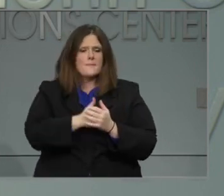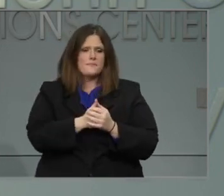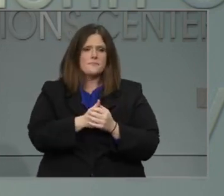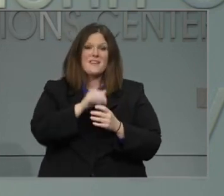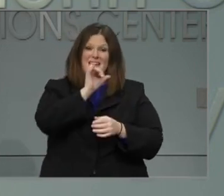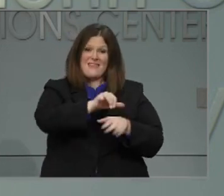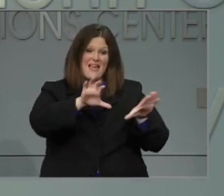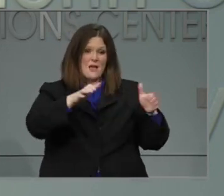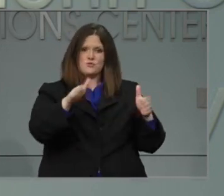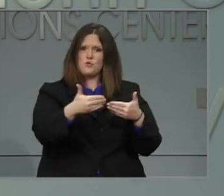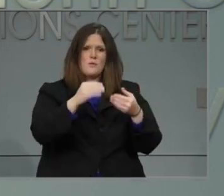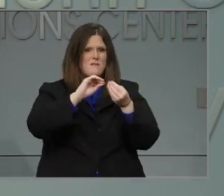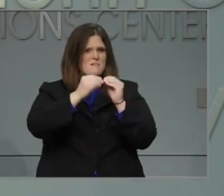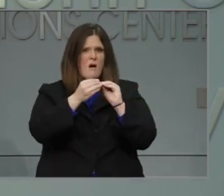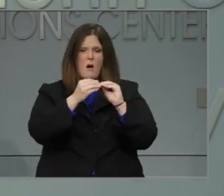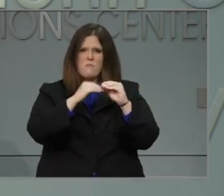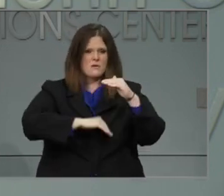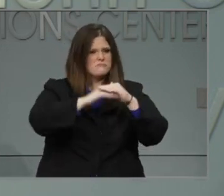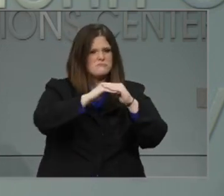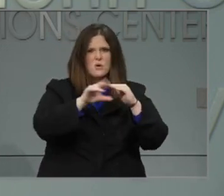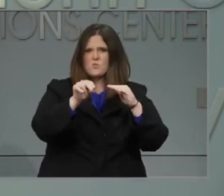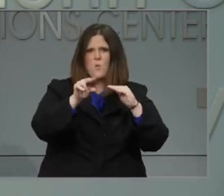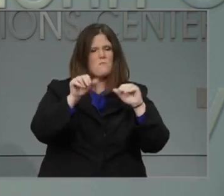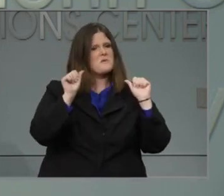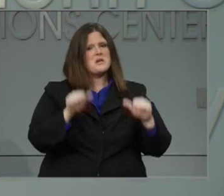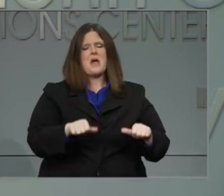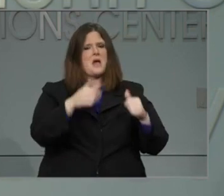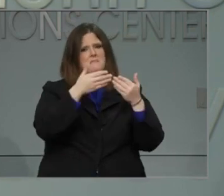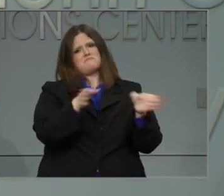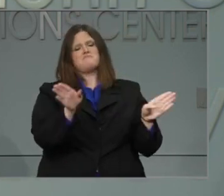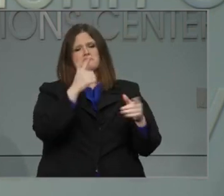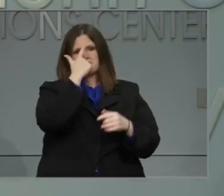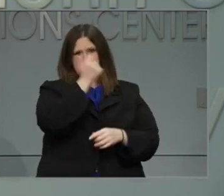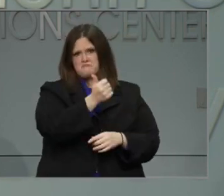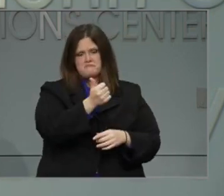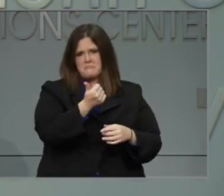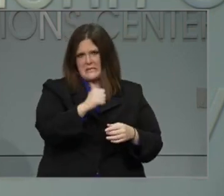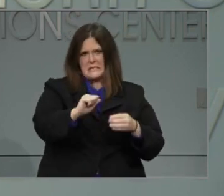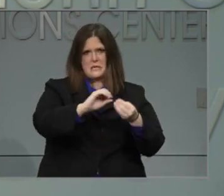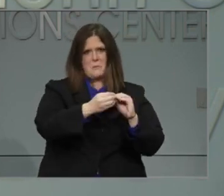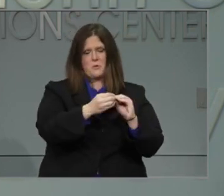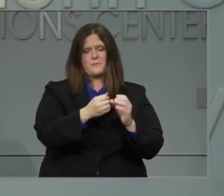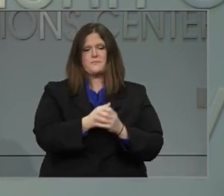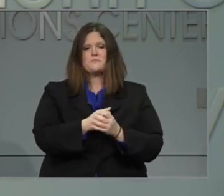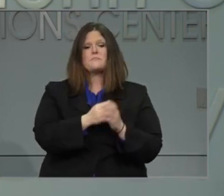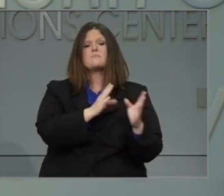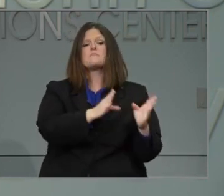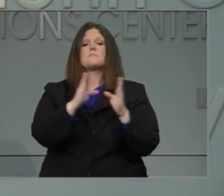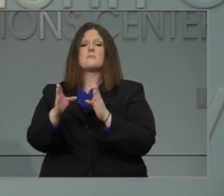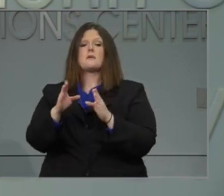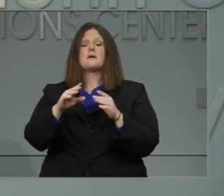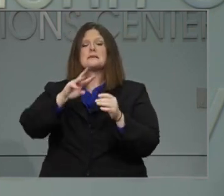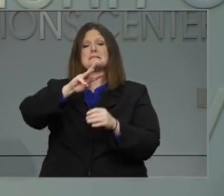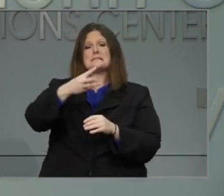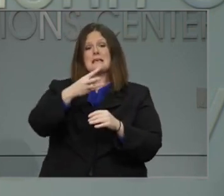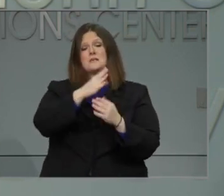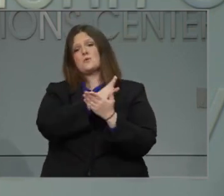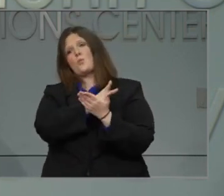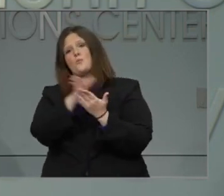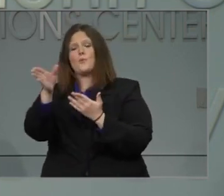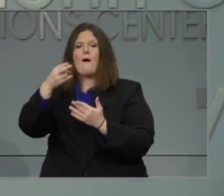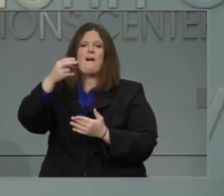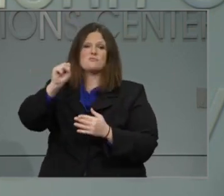12 still must operate only under option B, which is partially in-person and partially remote,